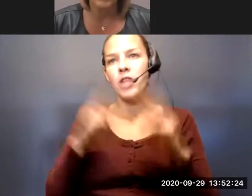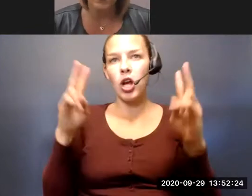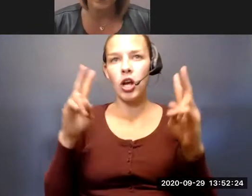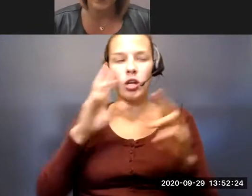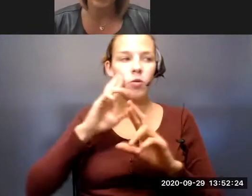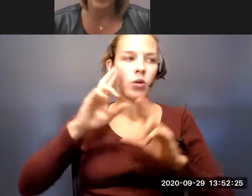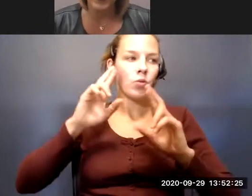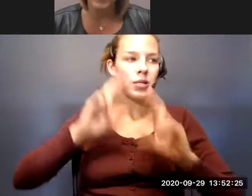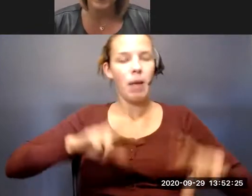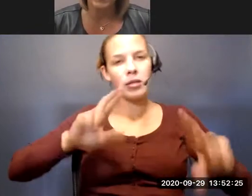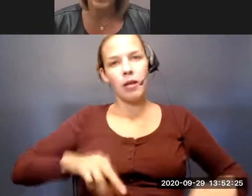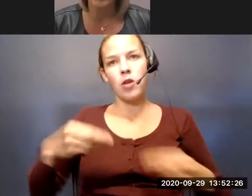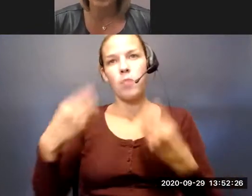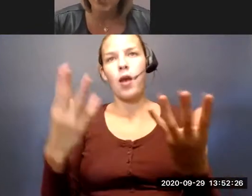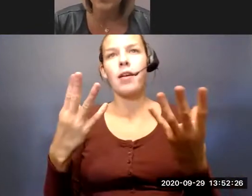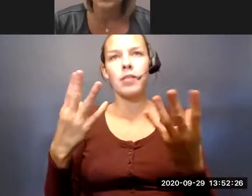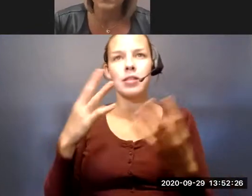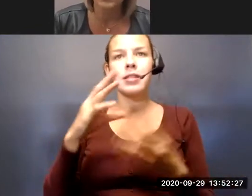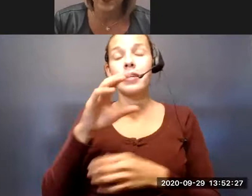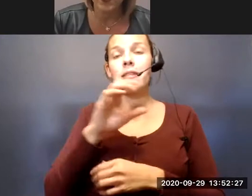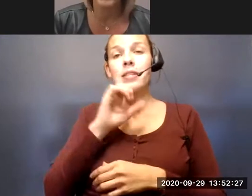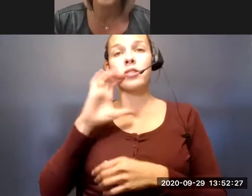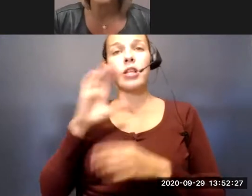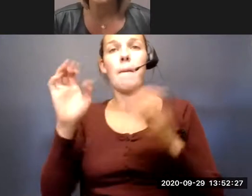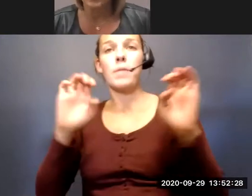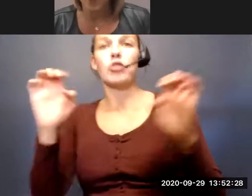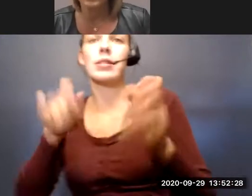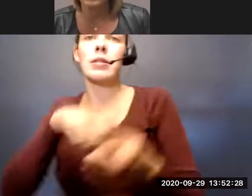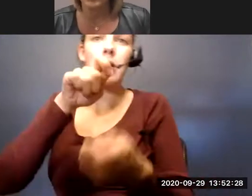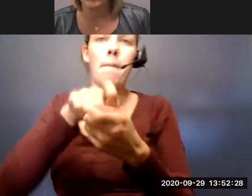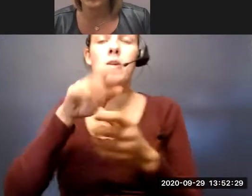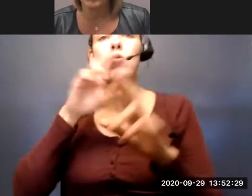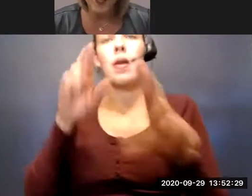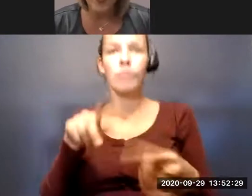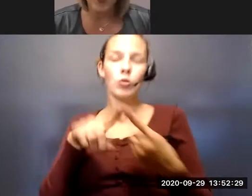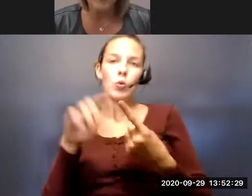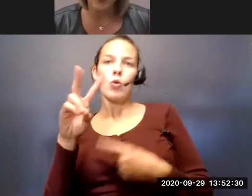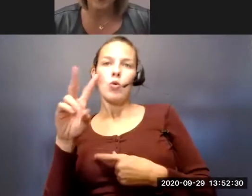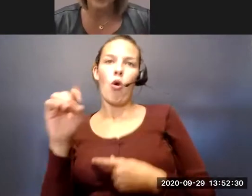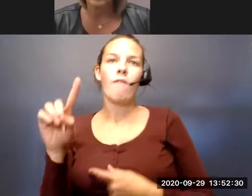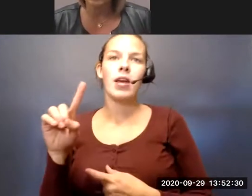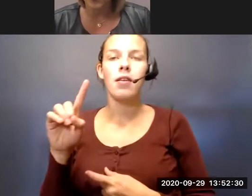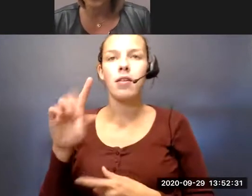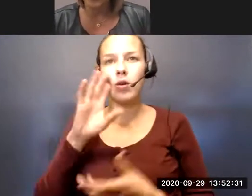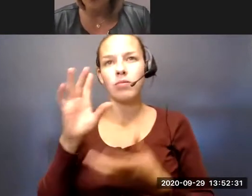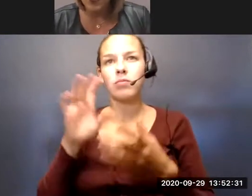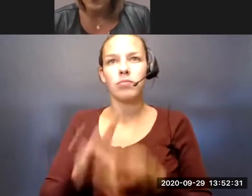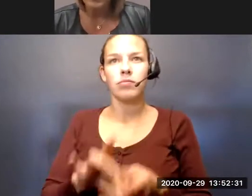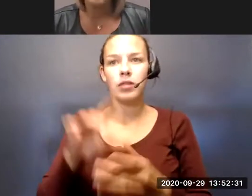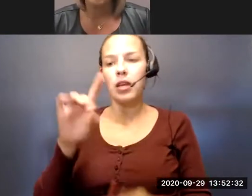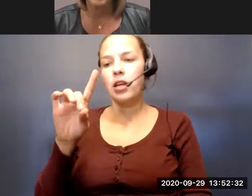responsive in providing a senior emergency specific response to COVID as well as to the recent derecho.